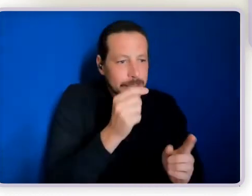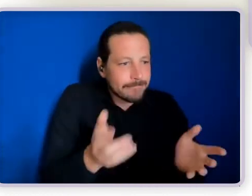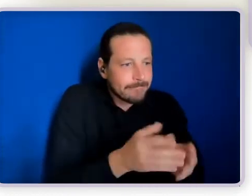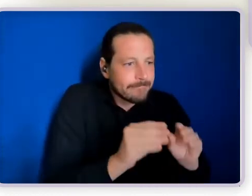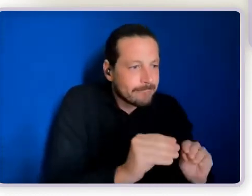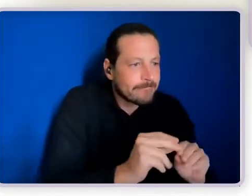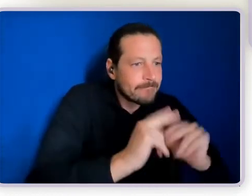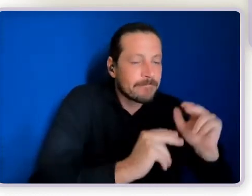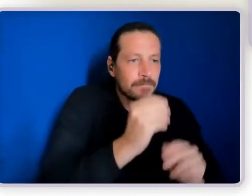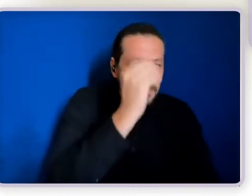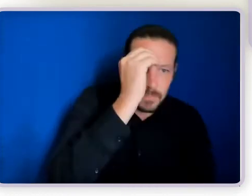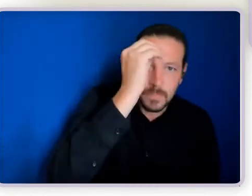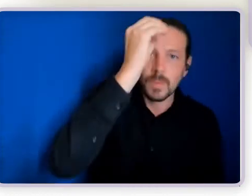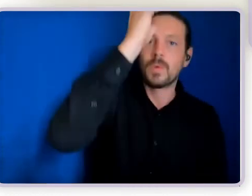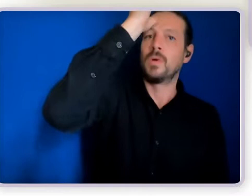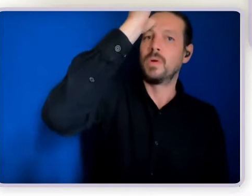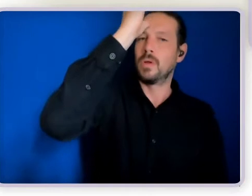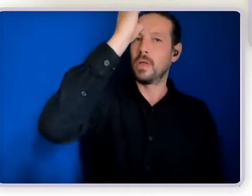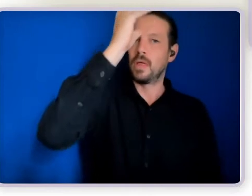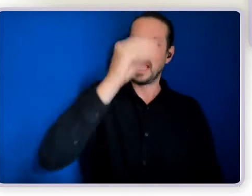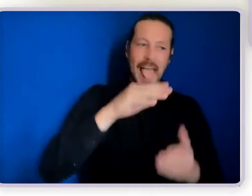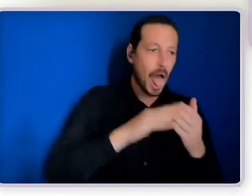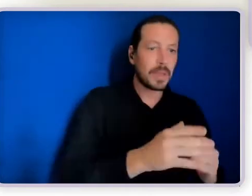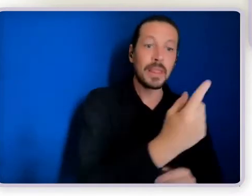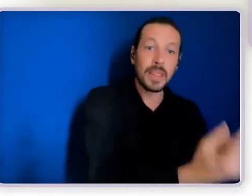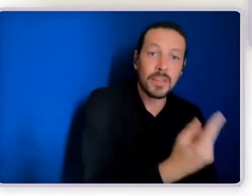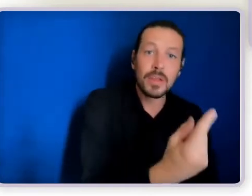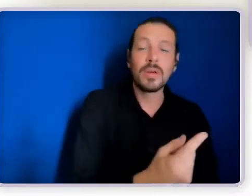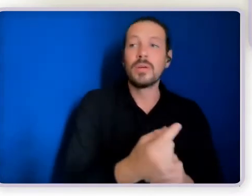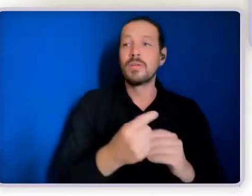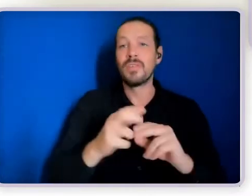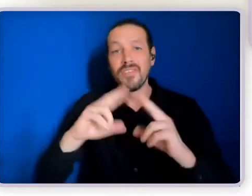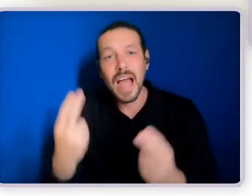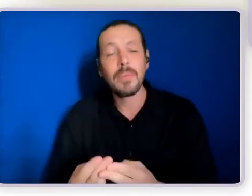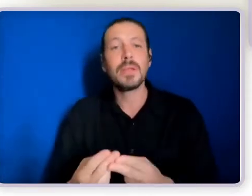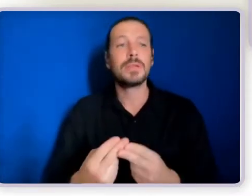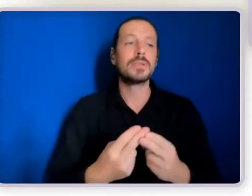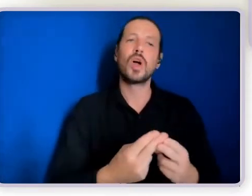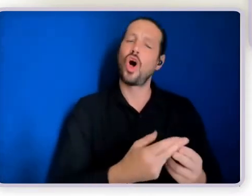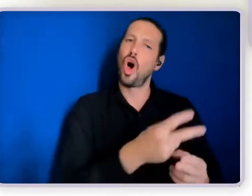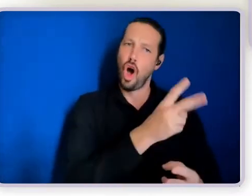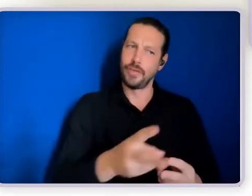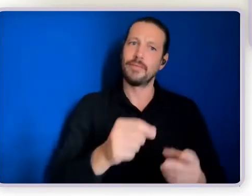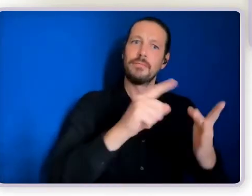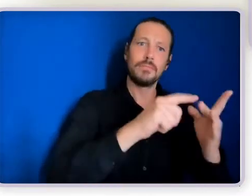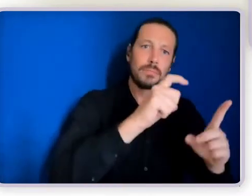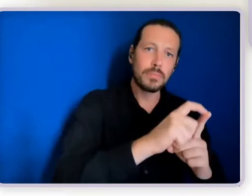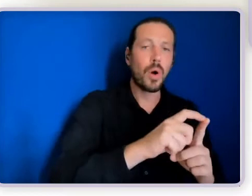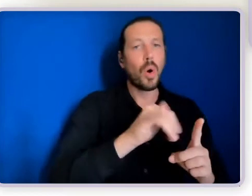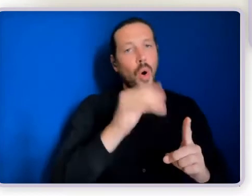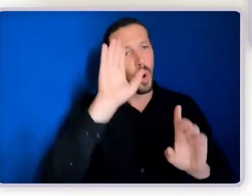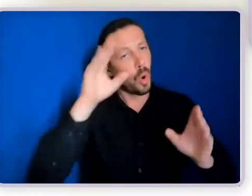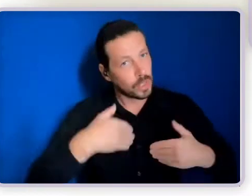understanding of people, individuals, families. A lot of the time we're working with people with intellectual disability and autism and their families.